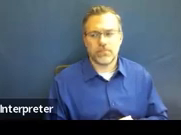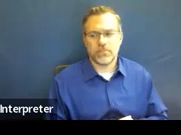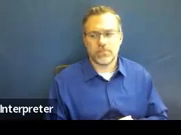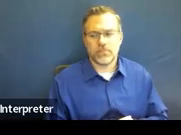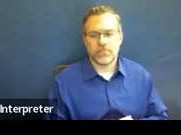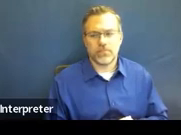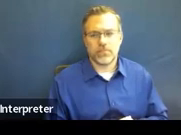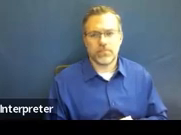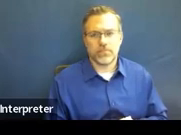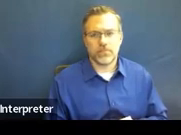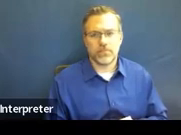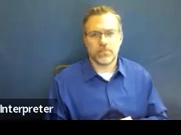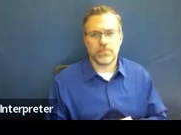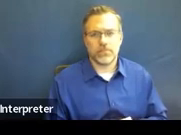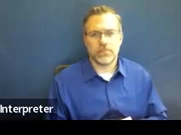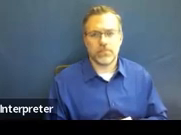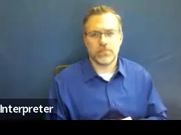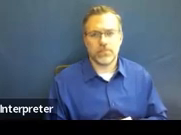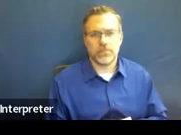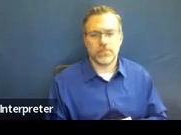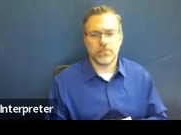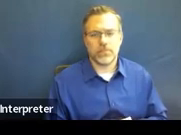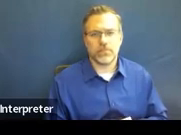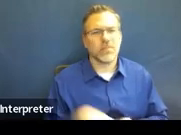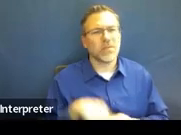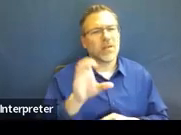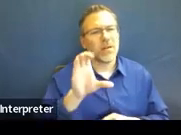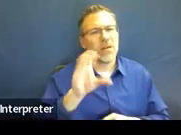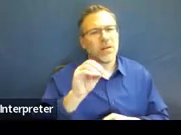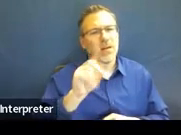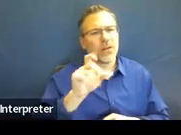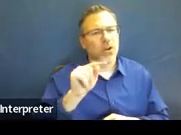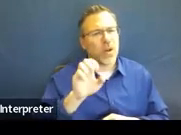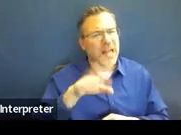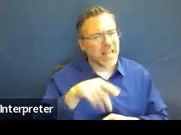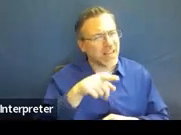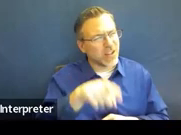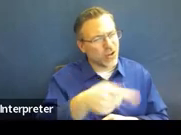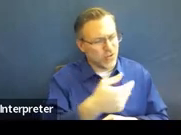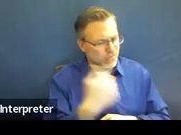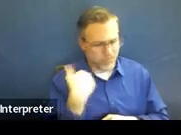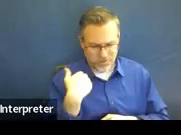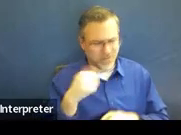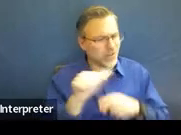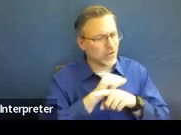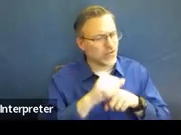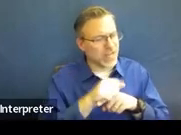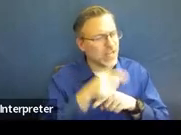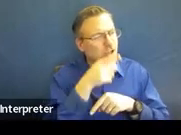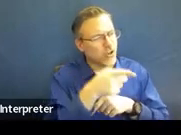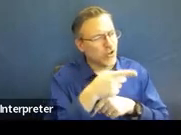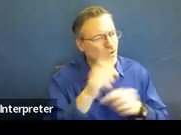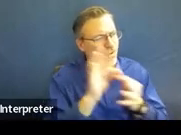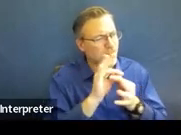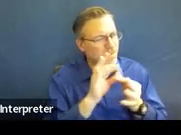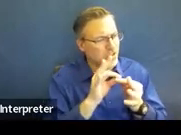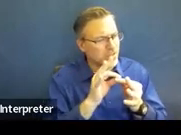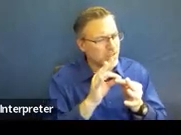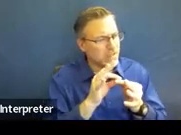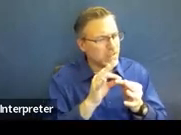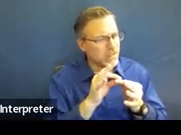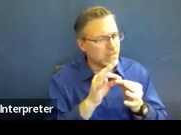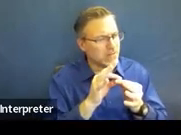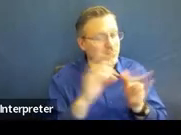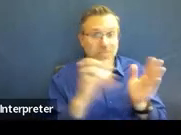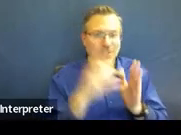Carly, since Colette had jumped in, Colette, you were the one that at a previous training had mentioned that, back to section one, actually,